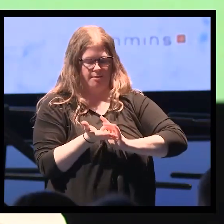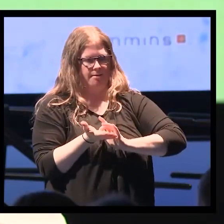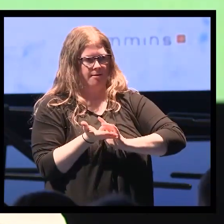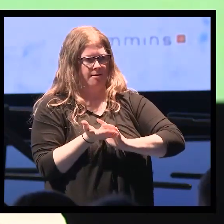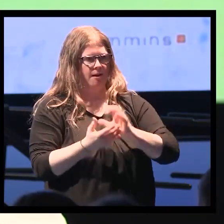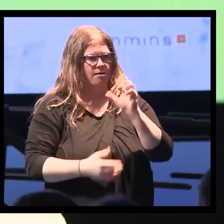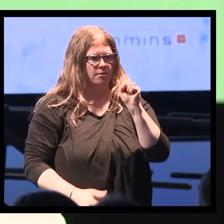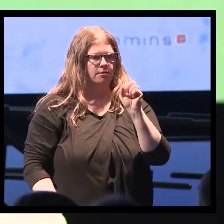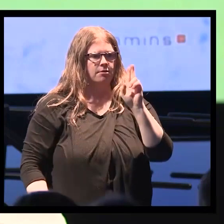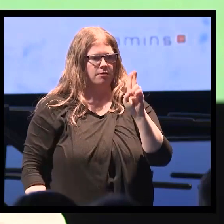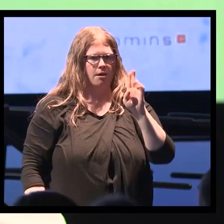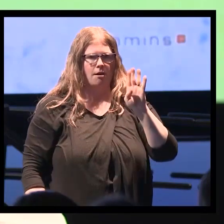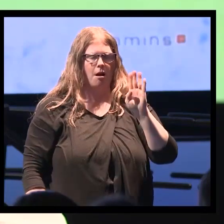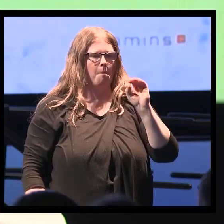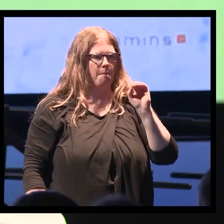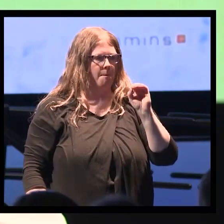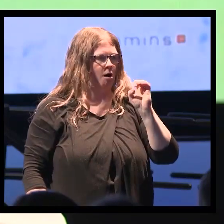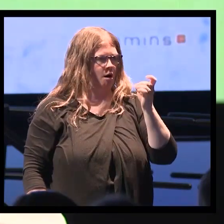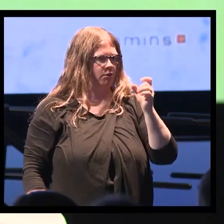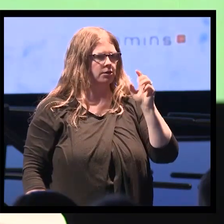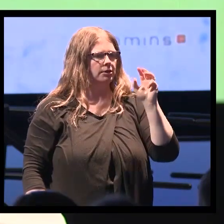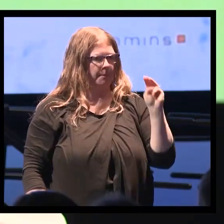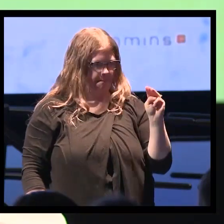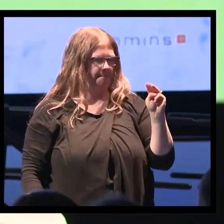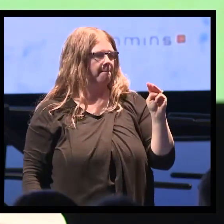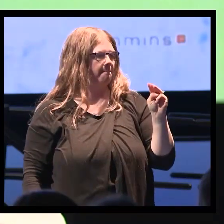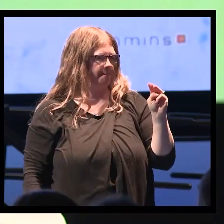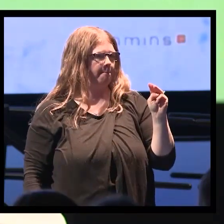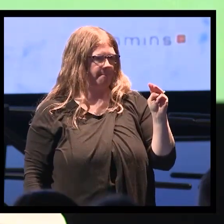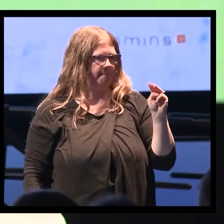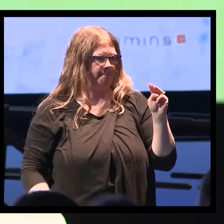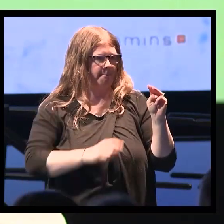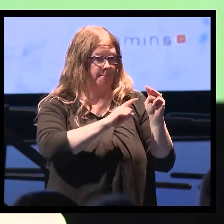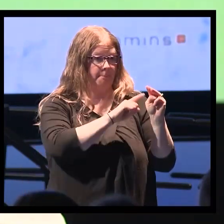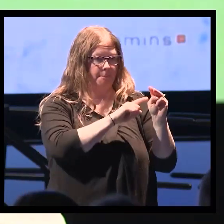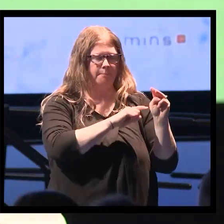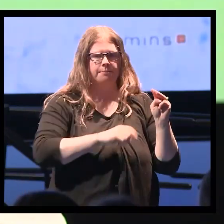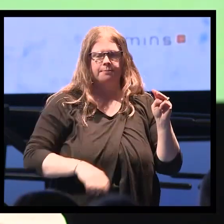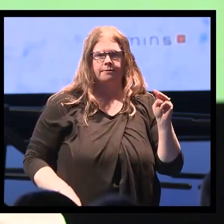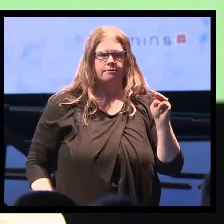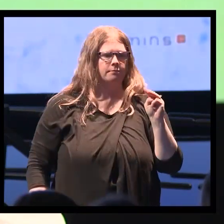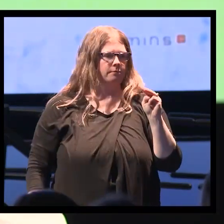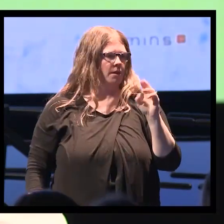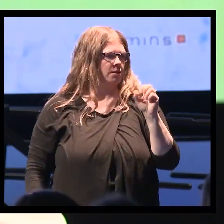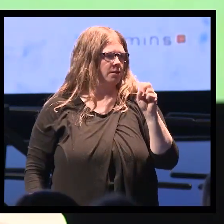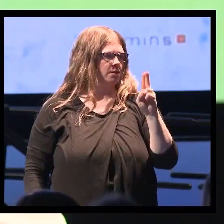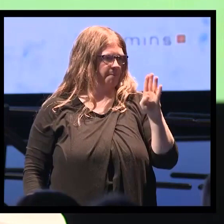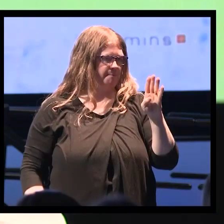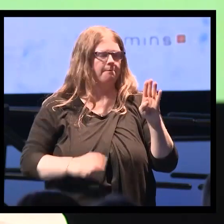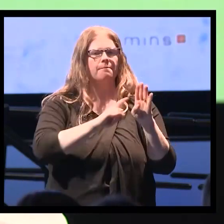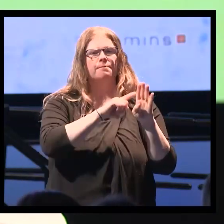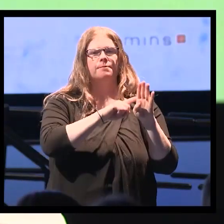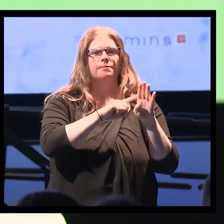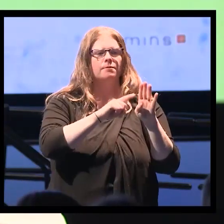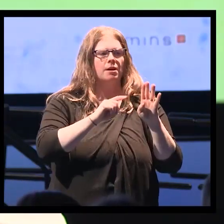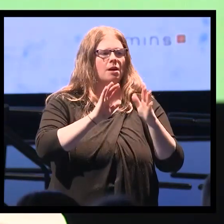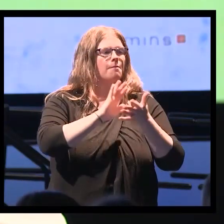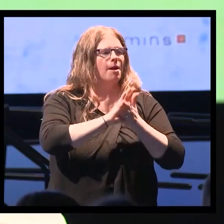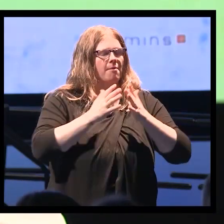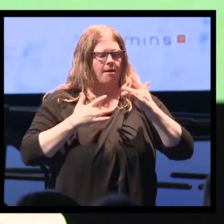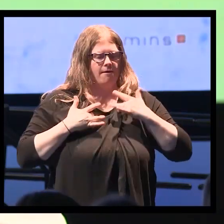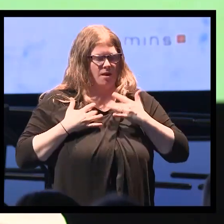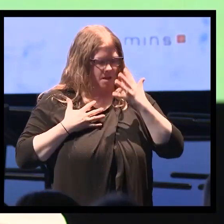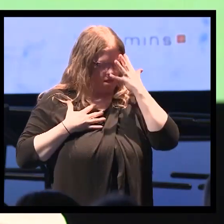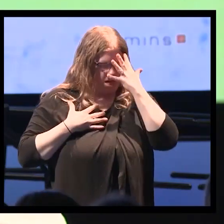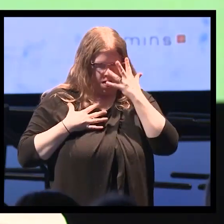Suboxone. Within hours of days, this transforms our lives. They go from malnourished, pale, feeling